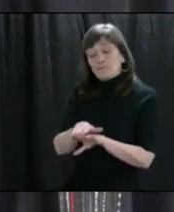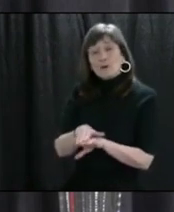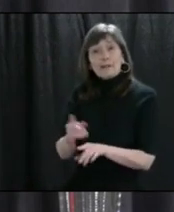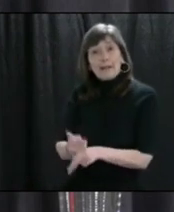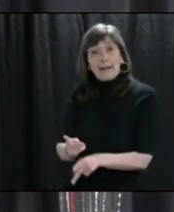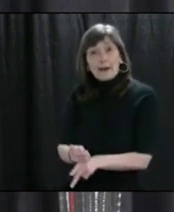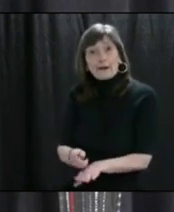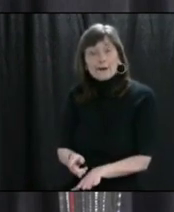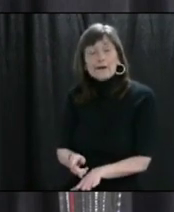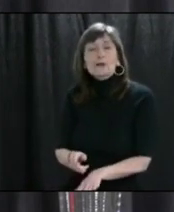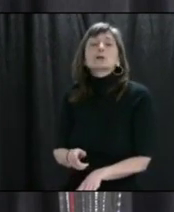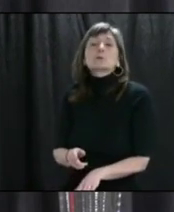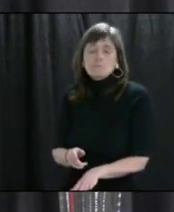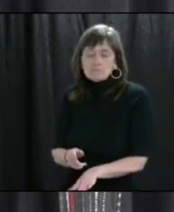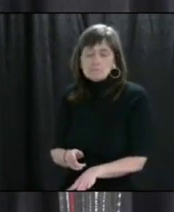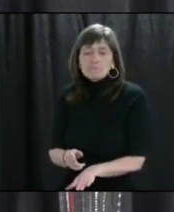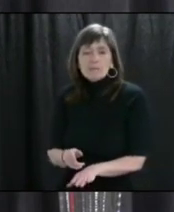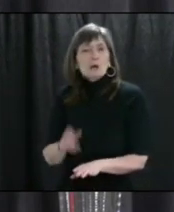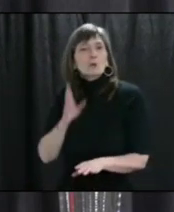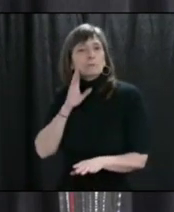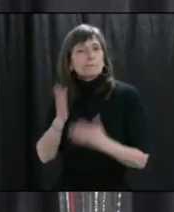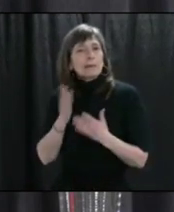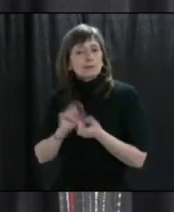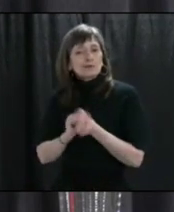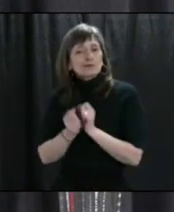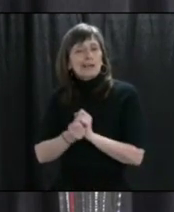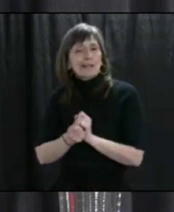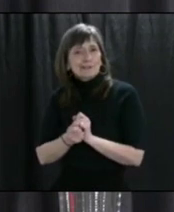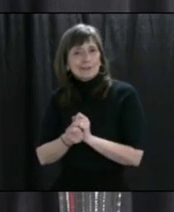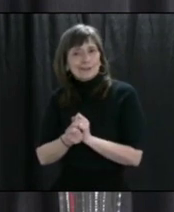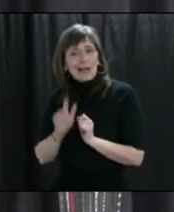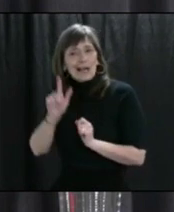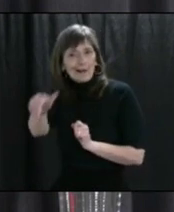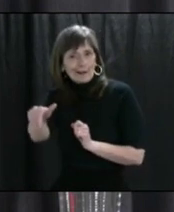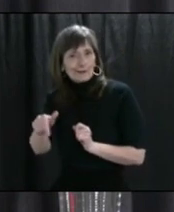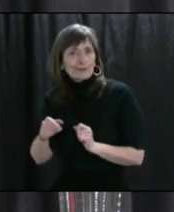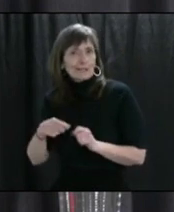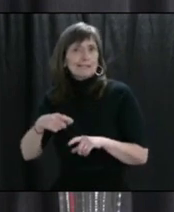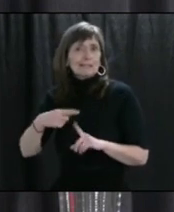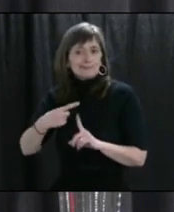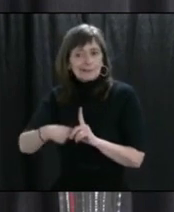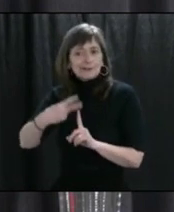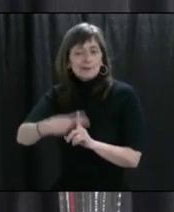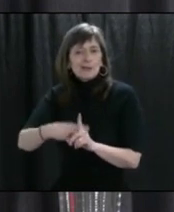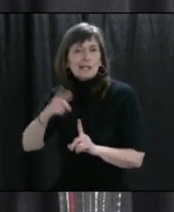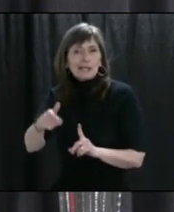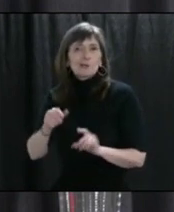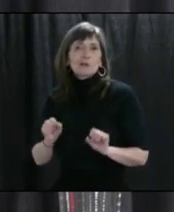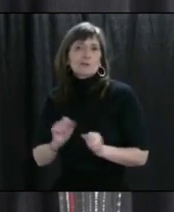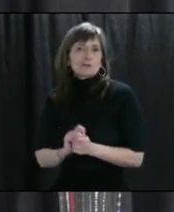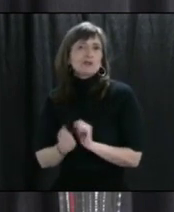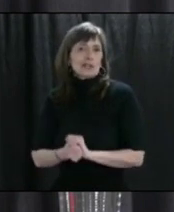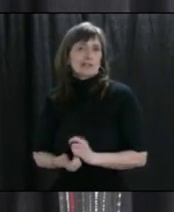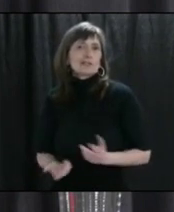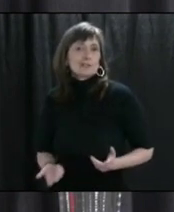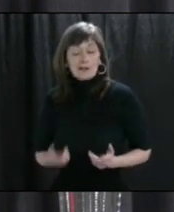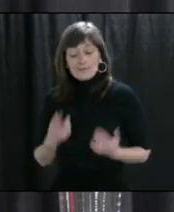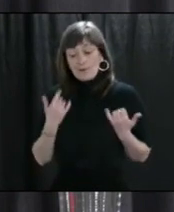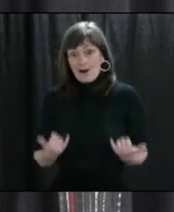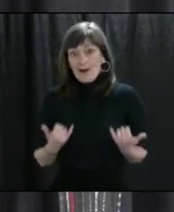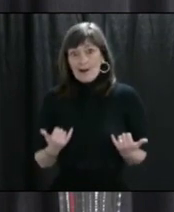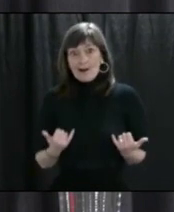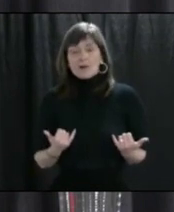reviewed in the light of the passage of time. Quite frankly, our concern for the immediate short term is to